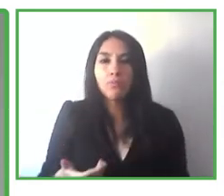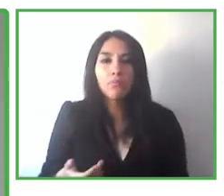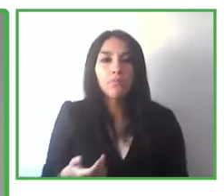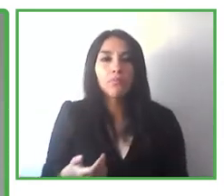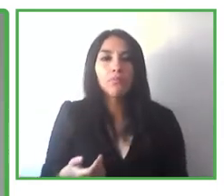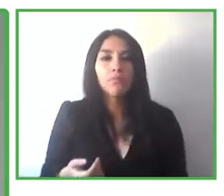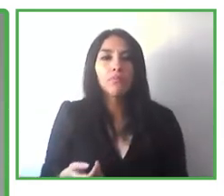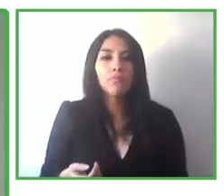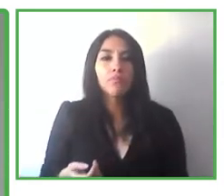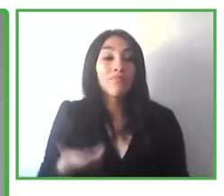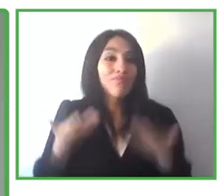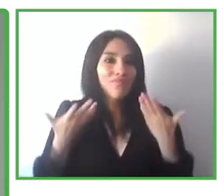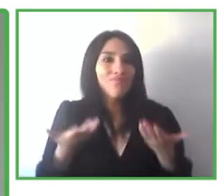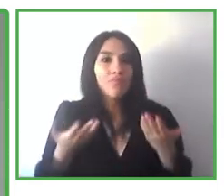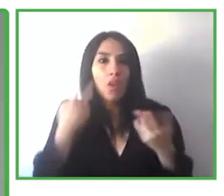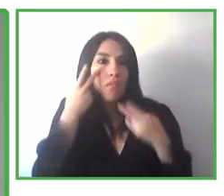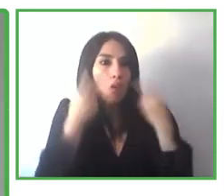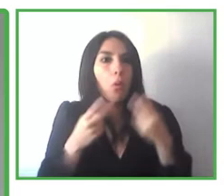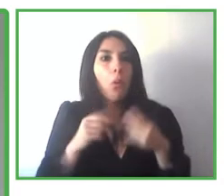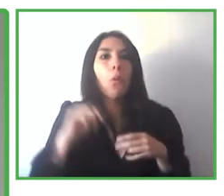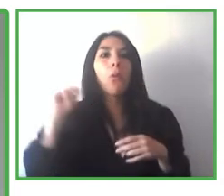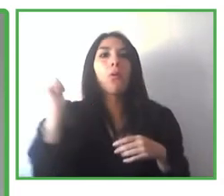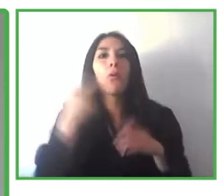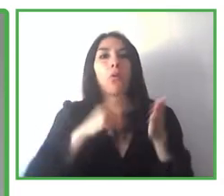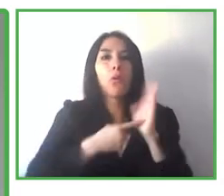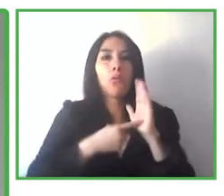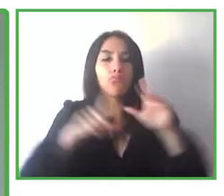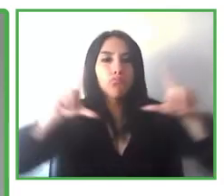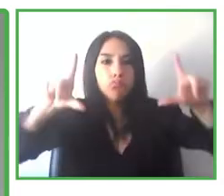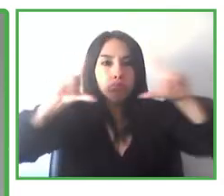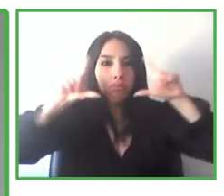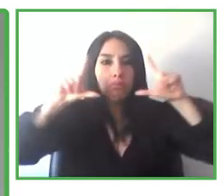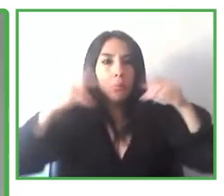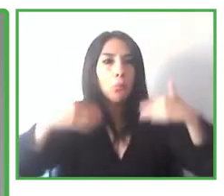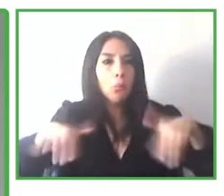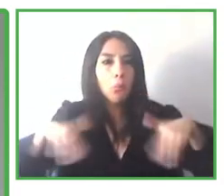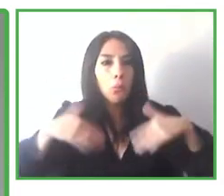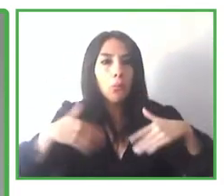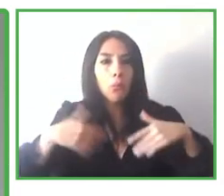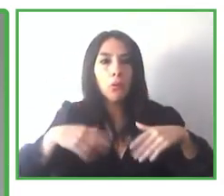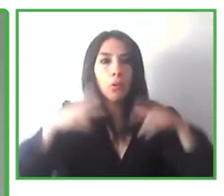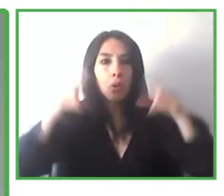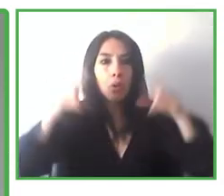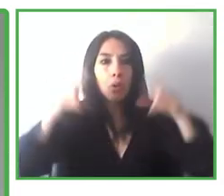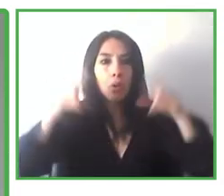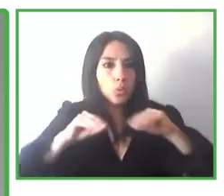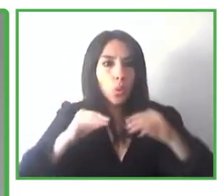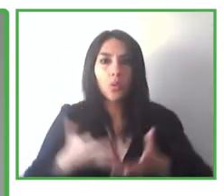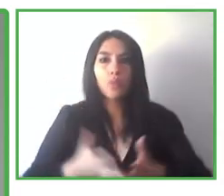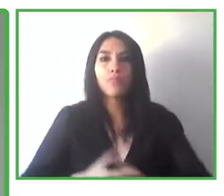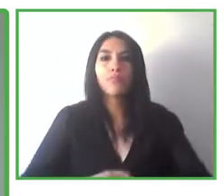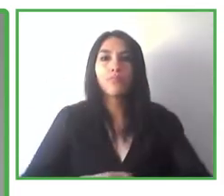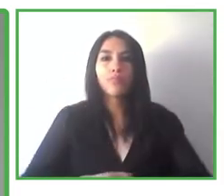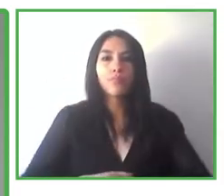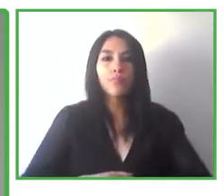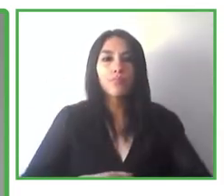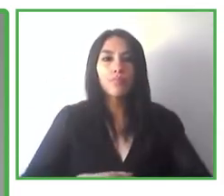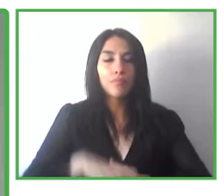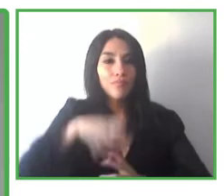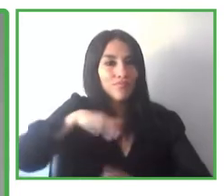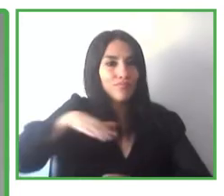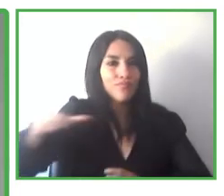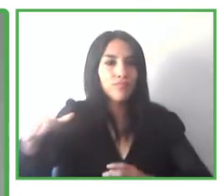may have an impact and they may have a huge impact over the education